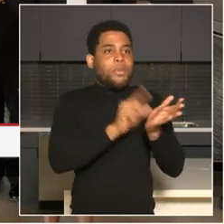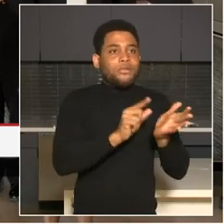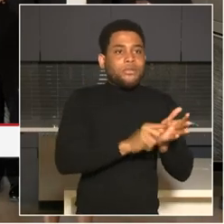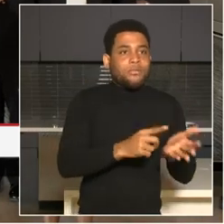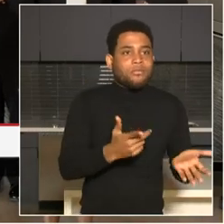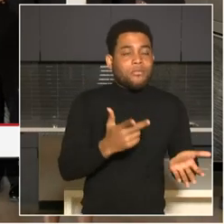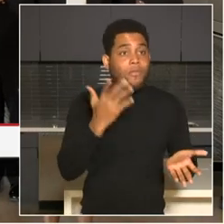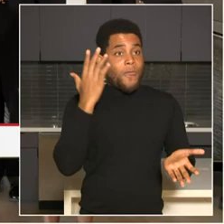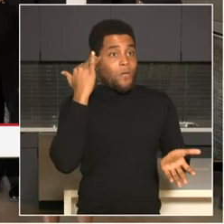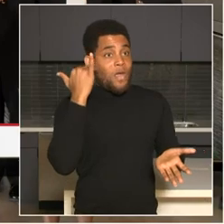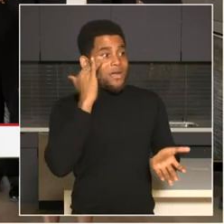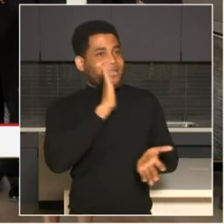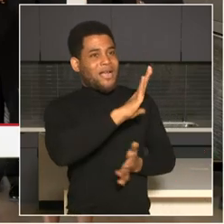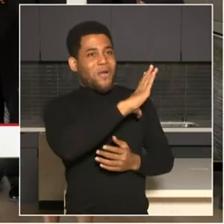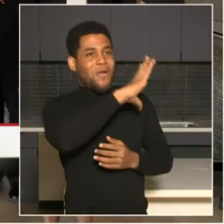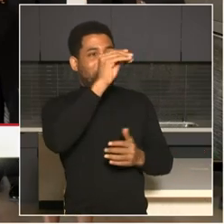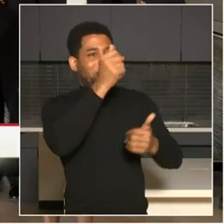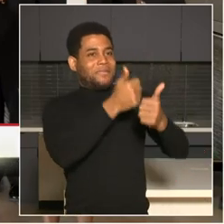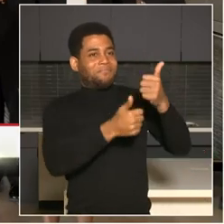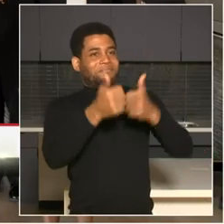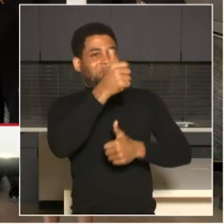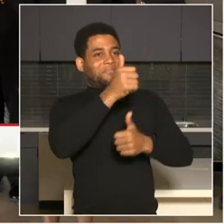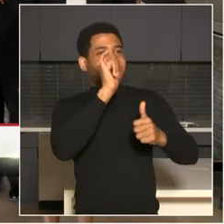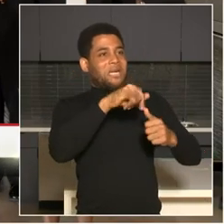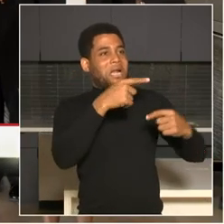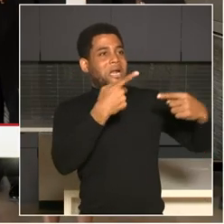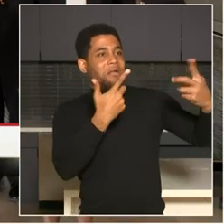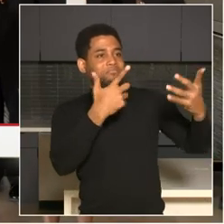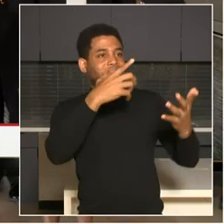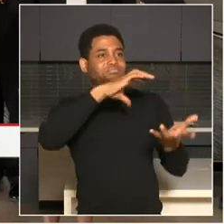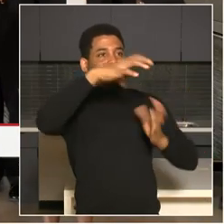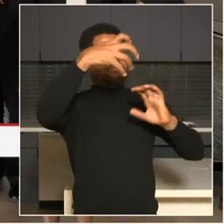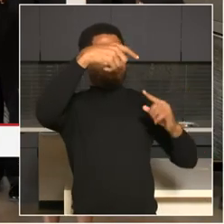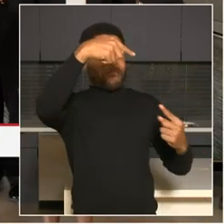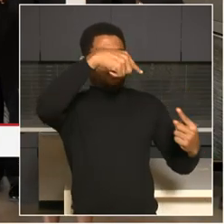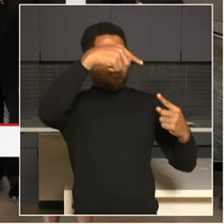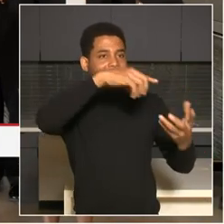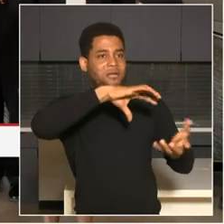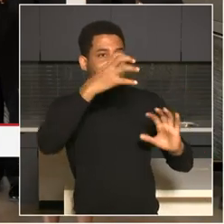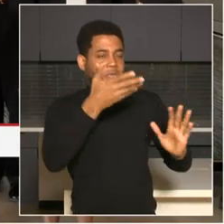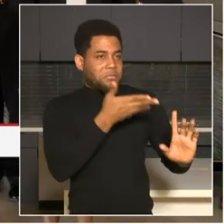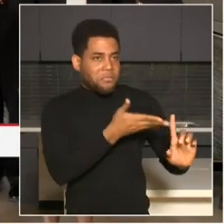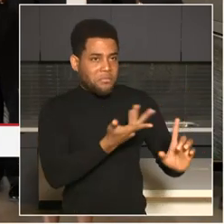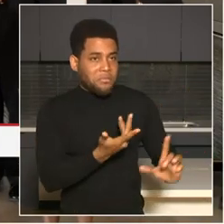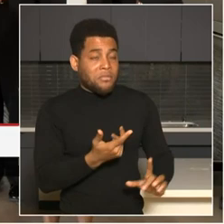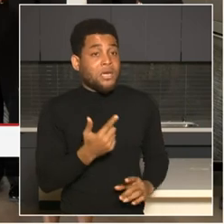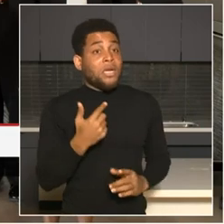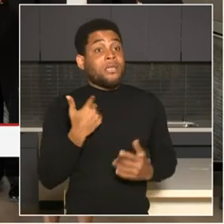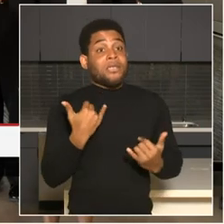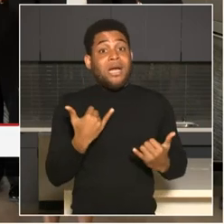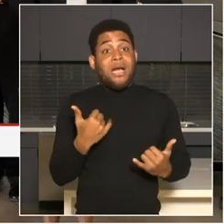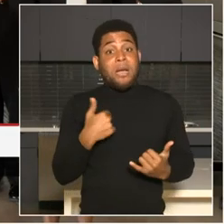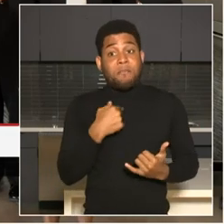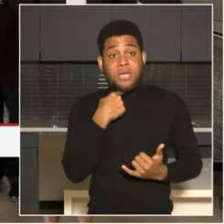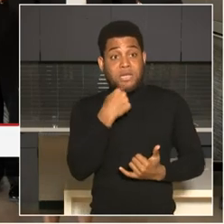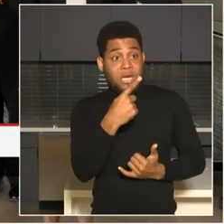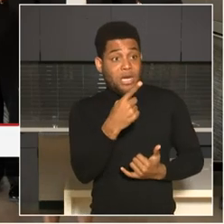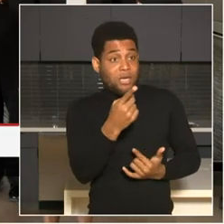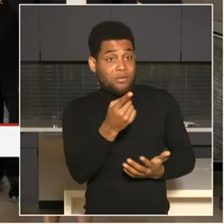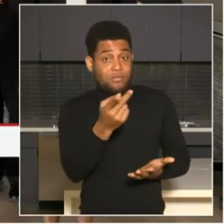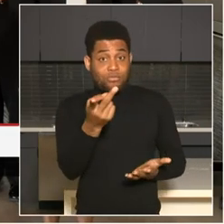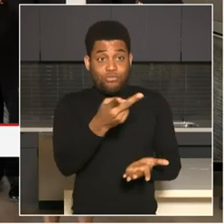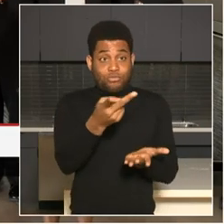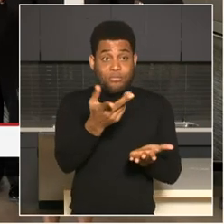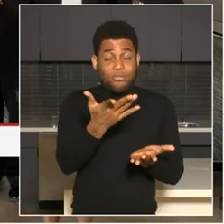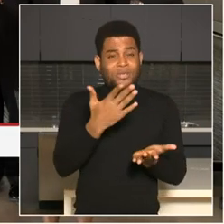what I say, um, to, to the employers and the employees is I hope that they can get to the table around